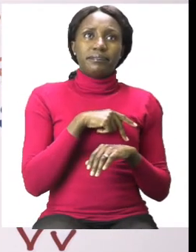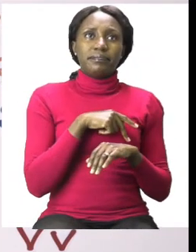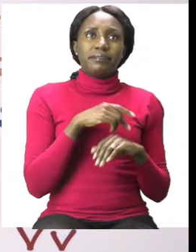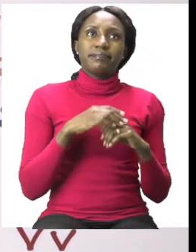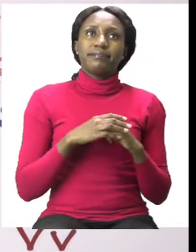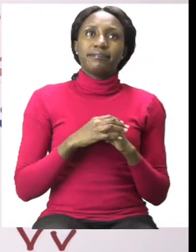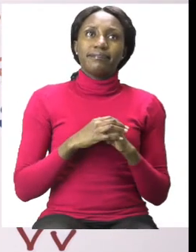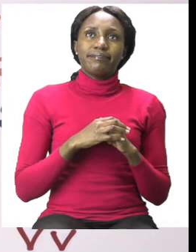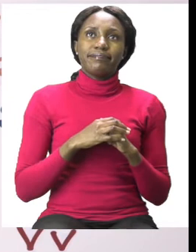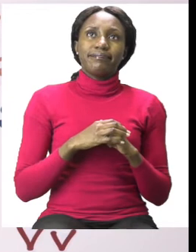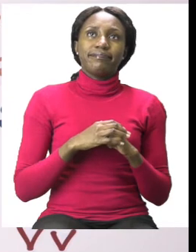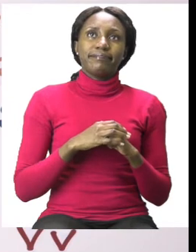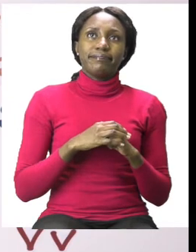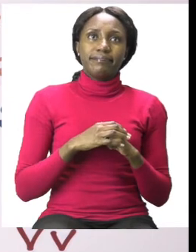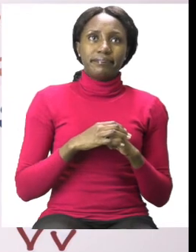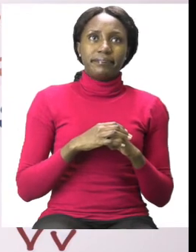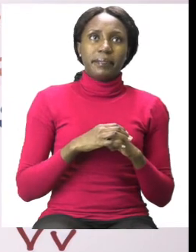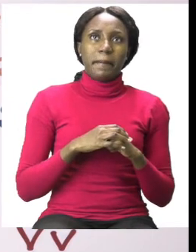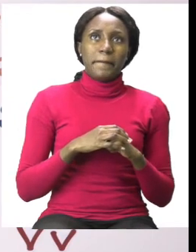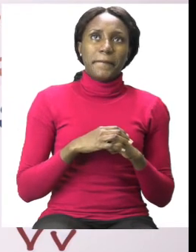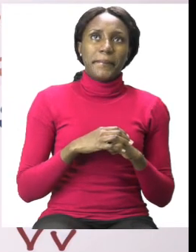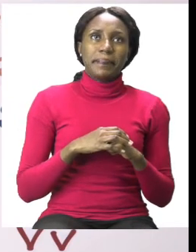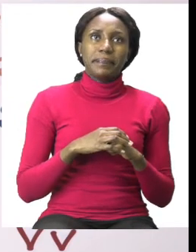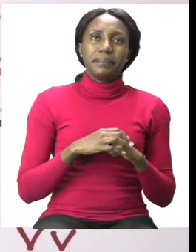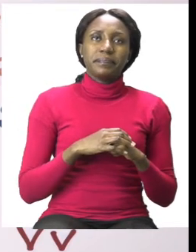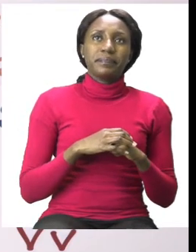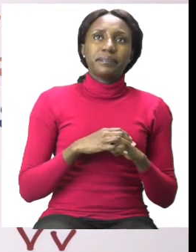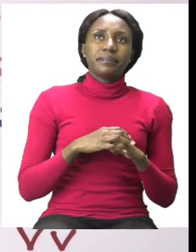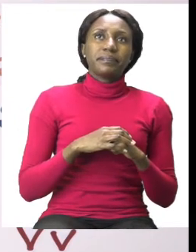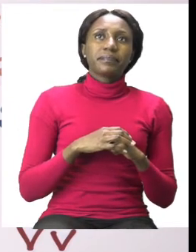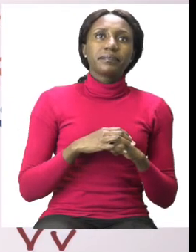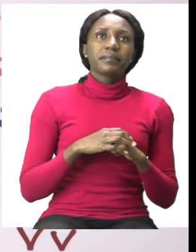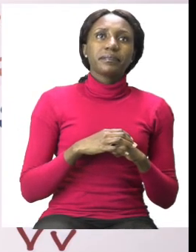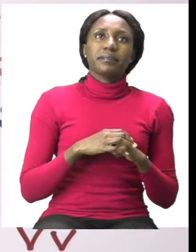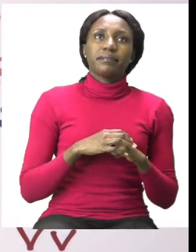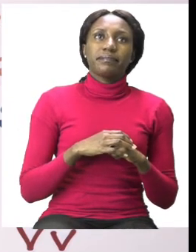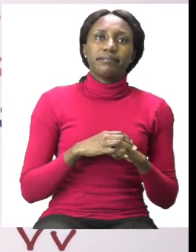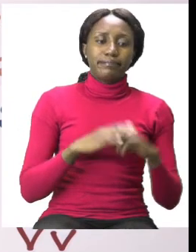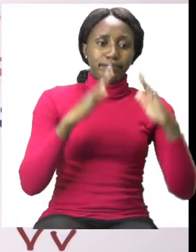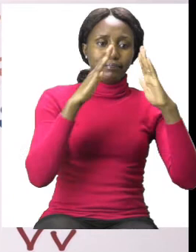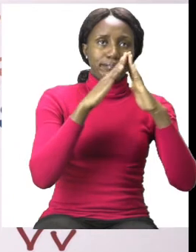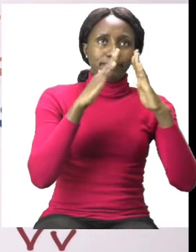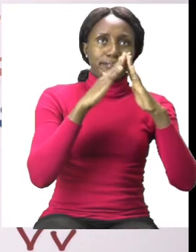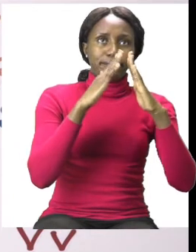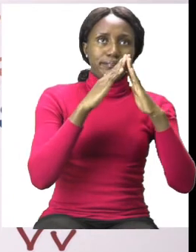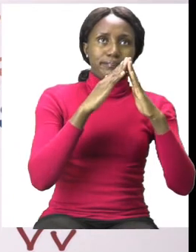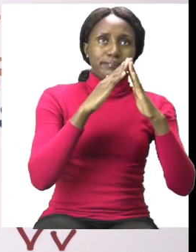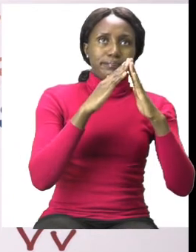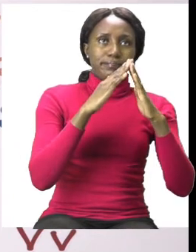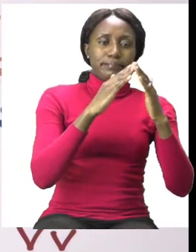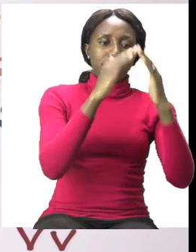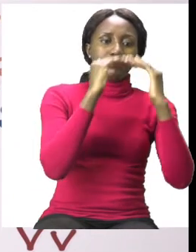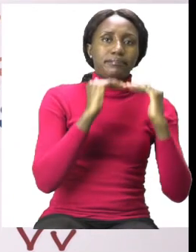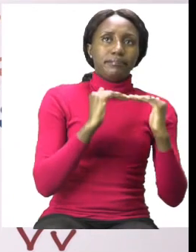also looks like our number three in the classroom. The next house which is under the one you're going to